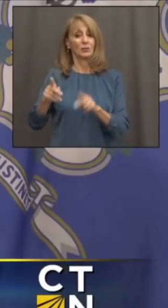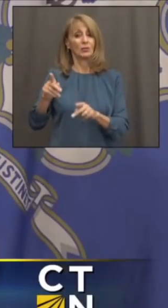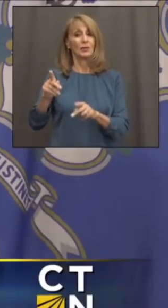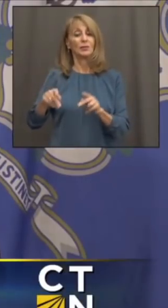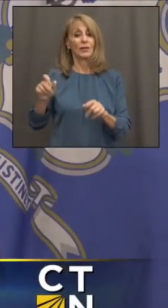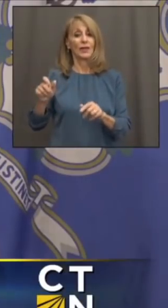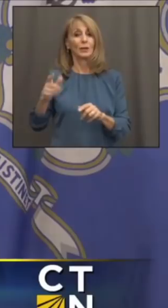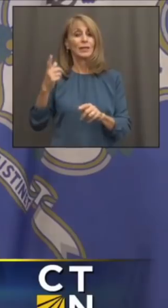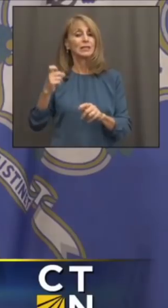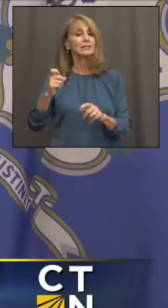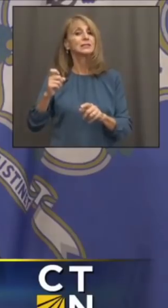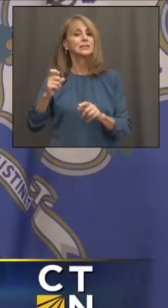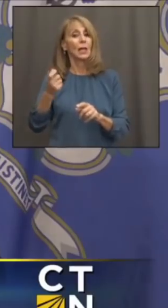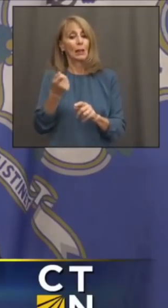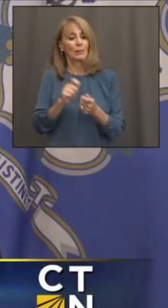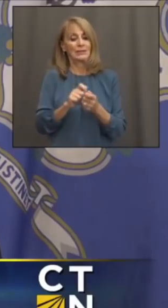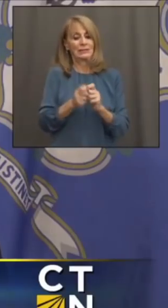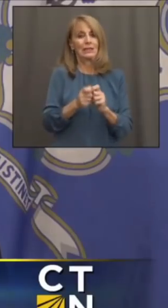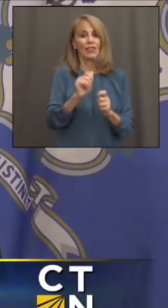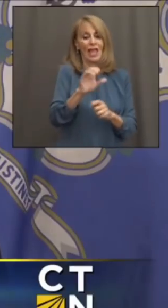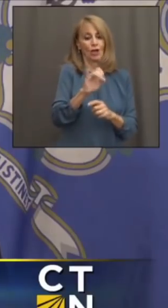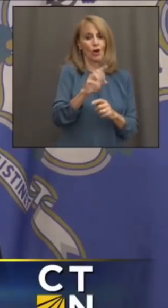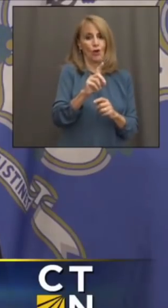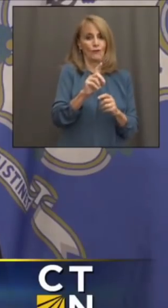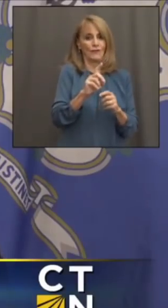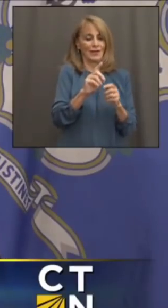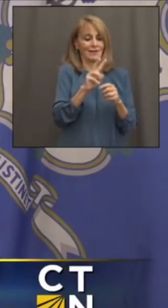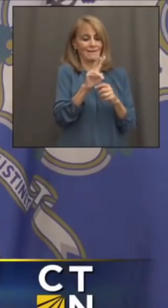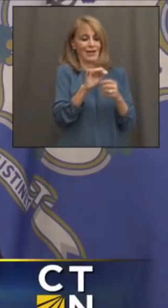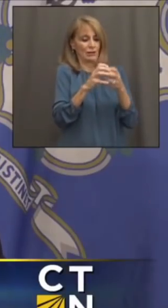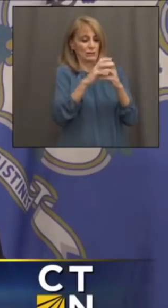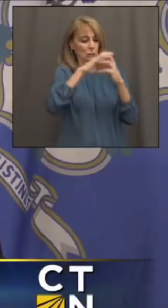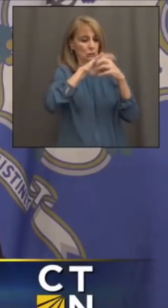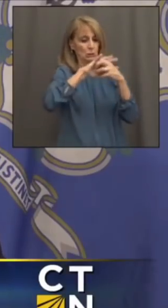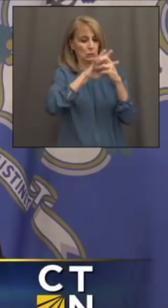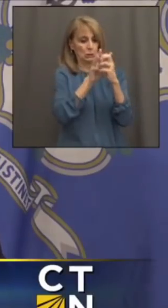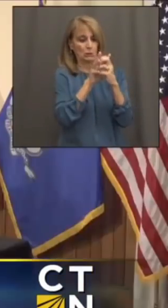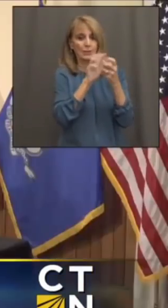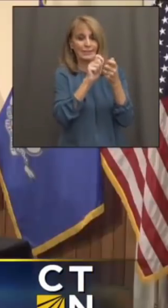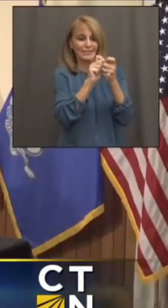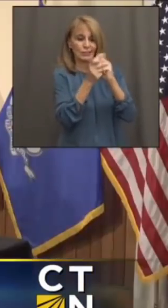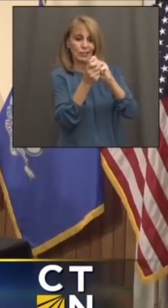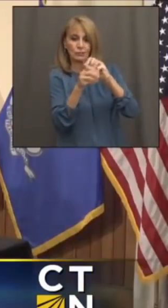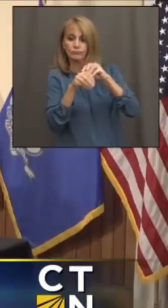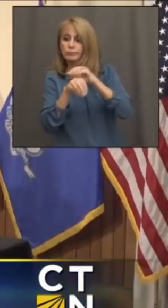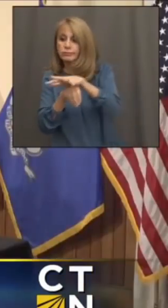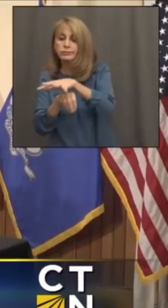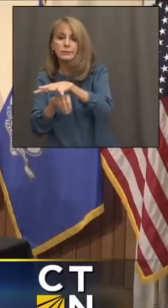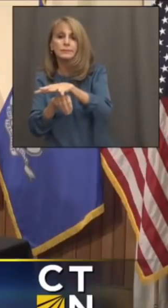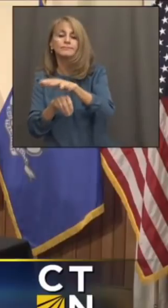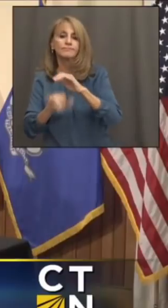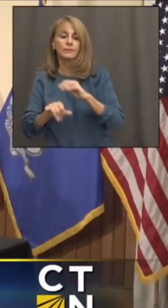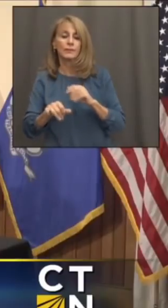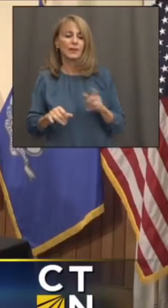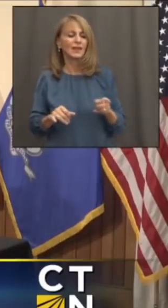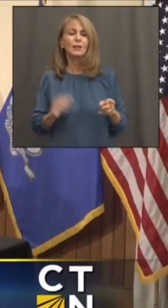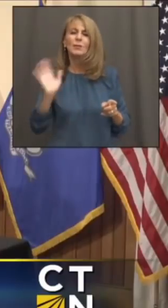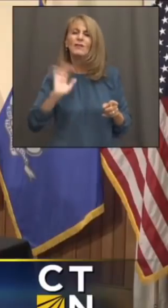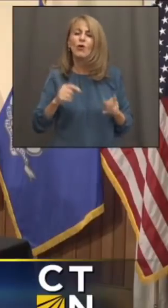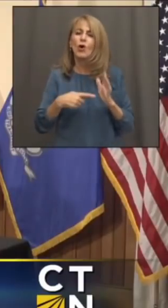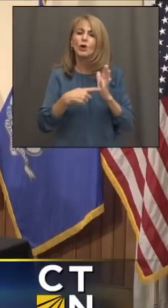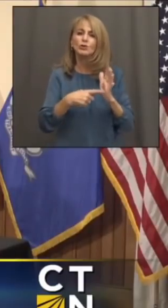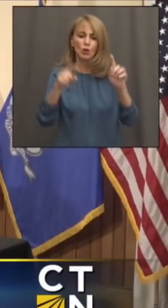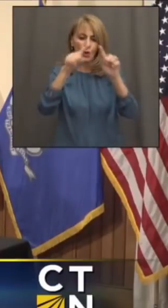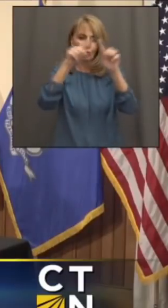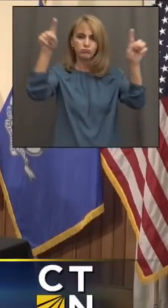a different variant, by the way, young people are getting infected and suffering some complications. And then you had showed that chart showing